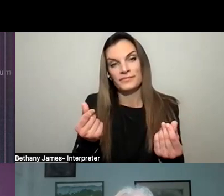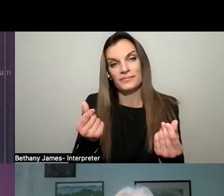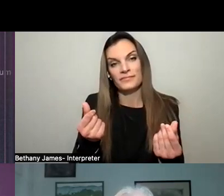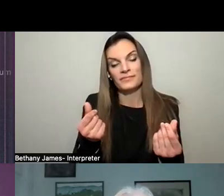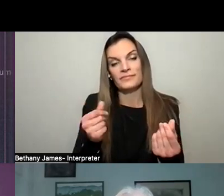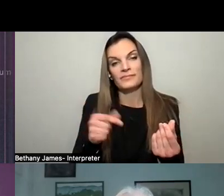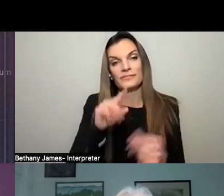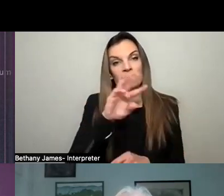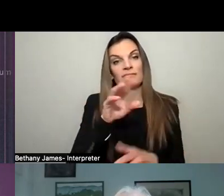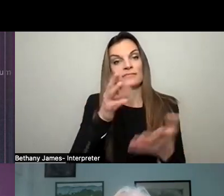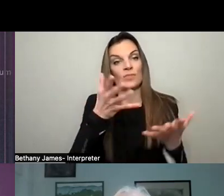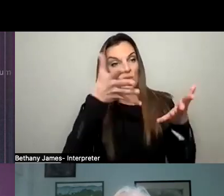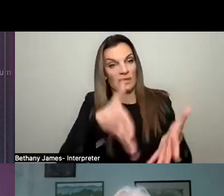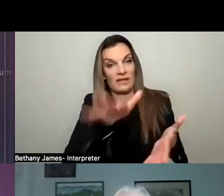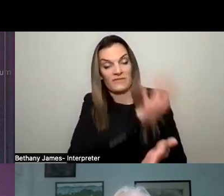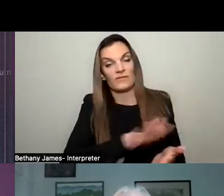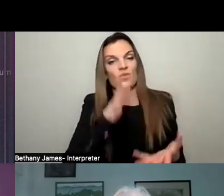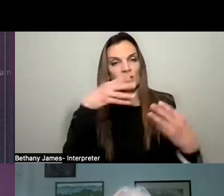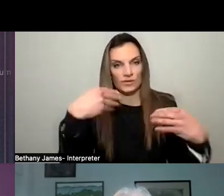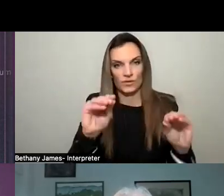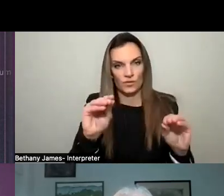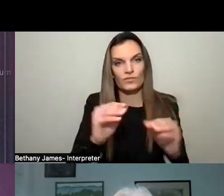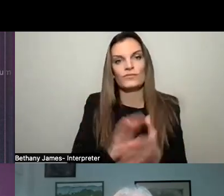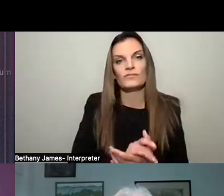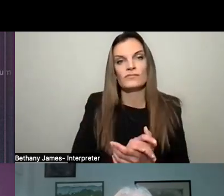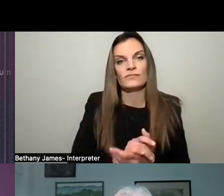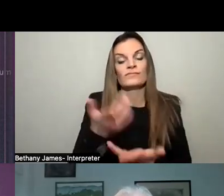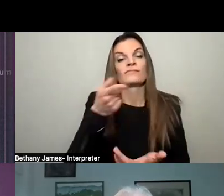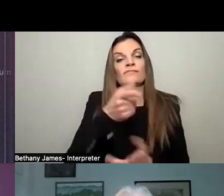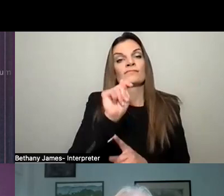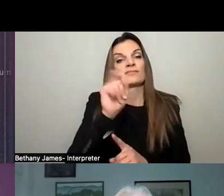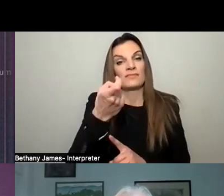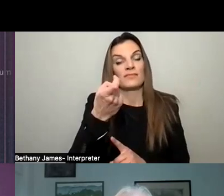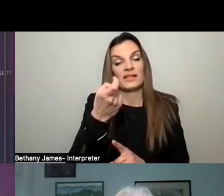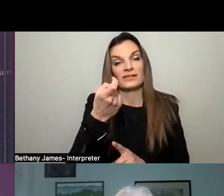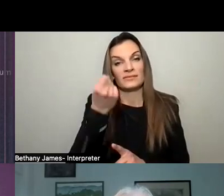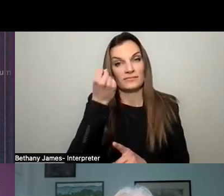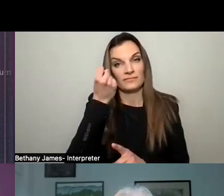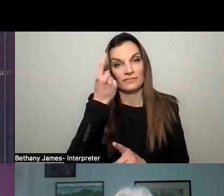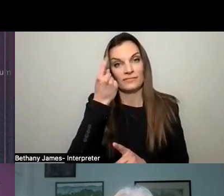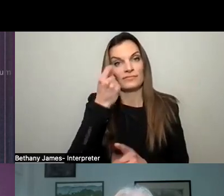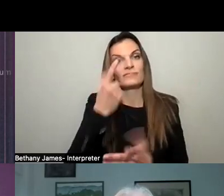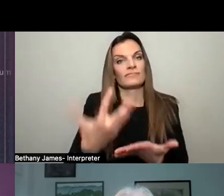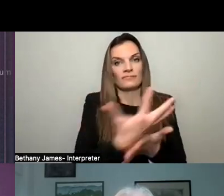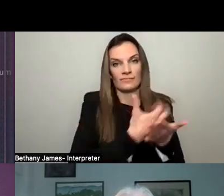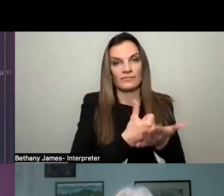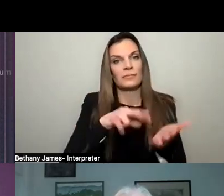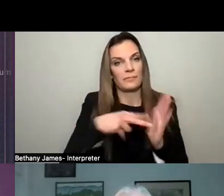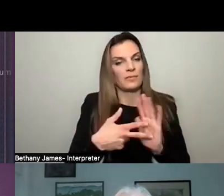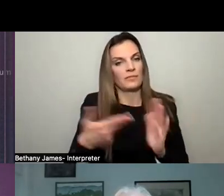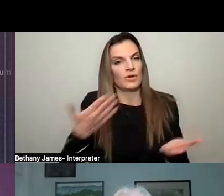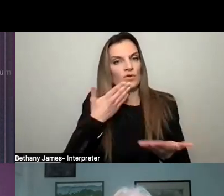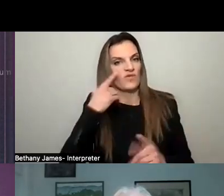will be sold. It'll be put back on the tax rolls. So it'll be a revenue generator for us.